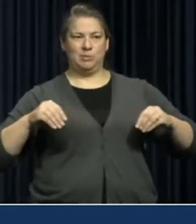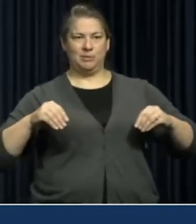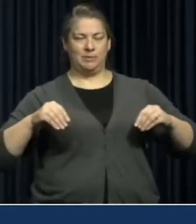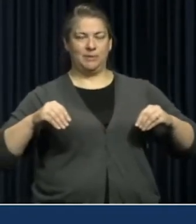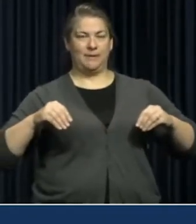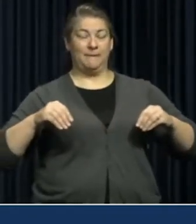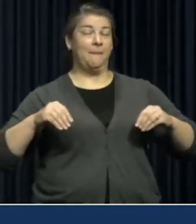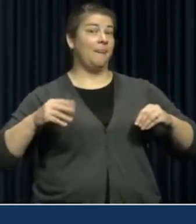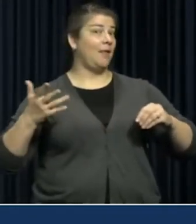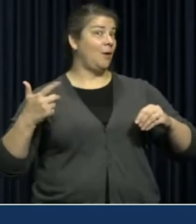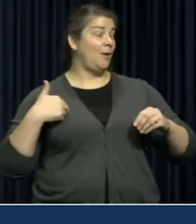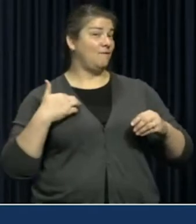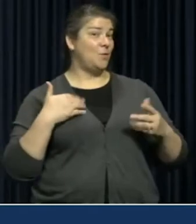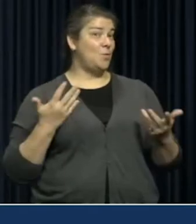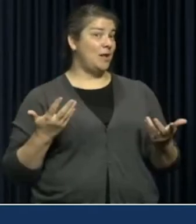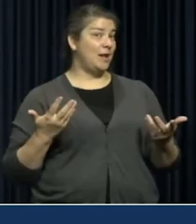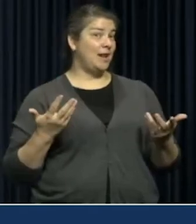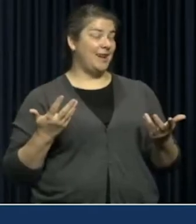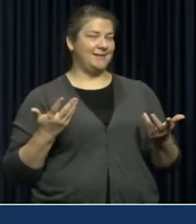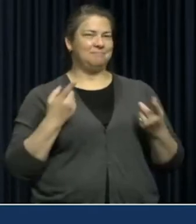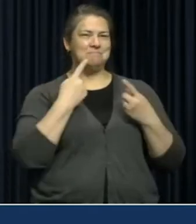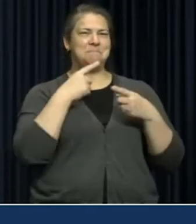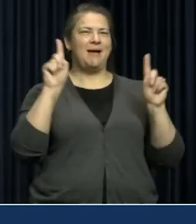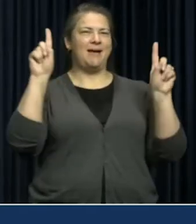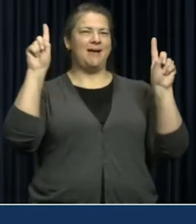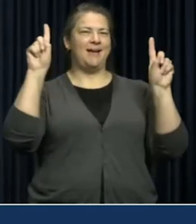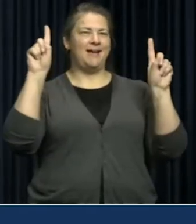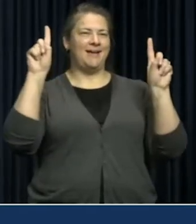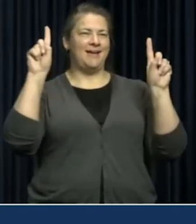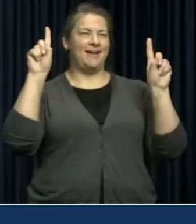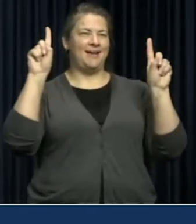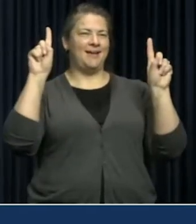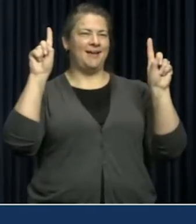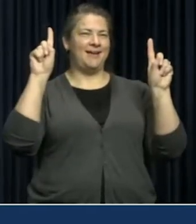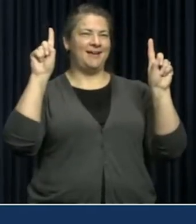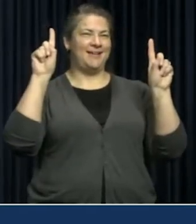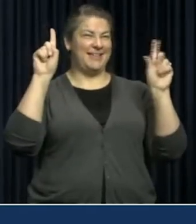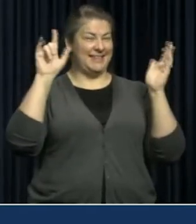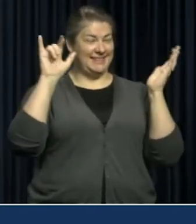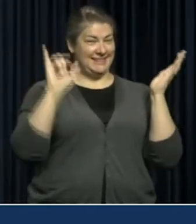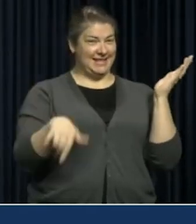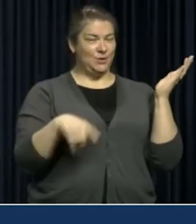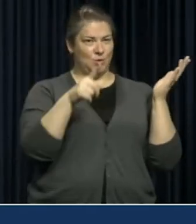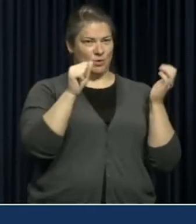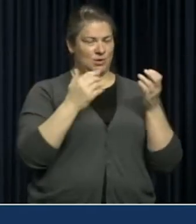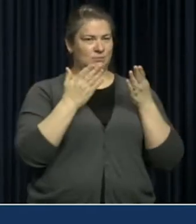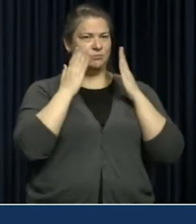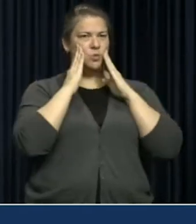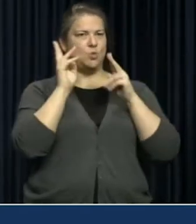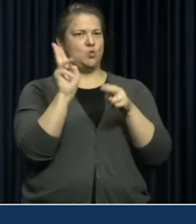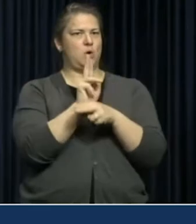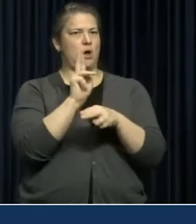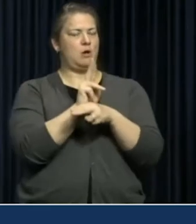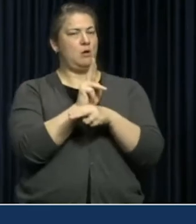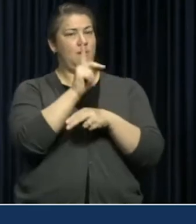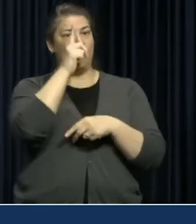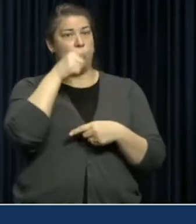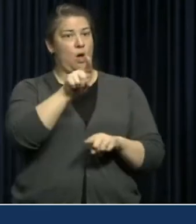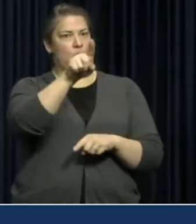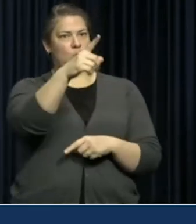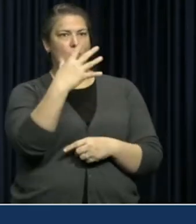And we have a mask. And this is for you to wear on your essential